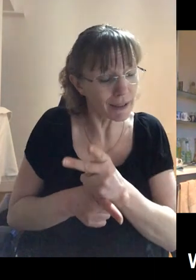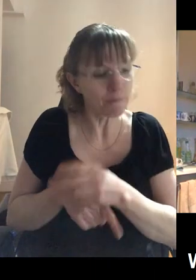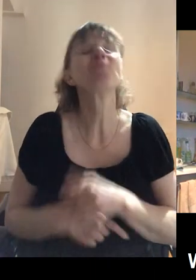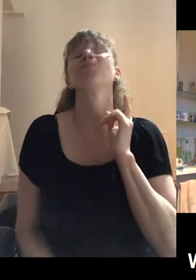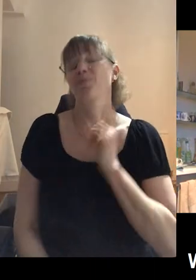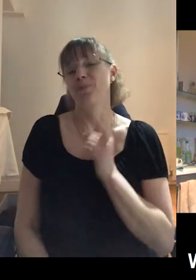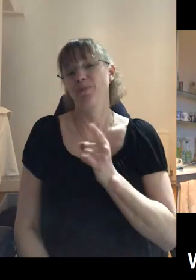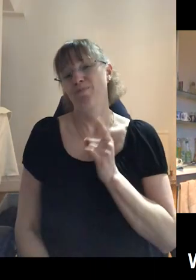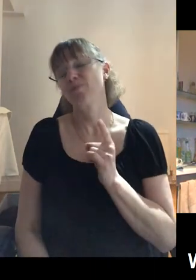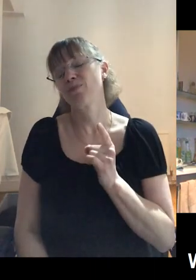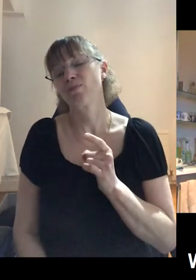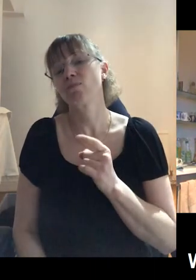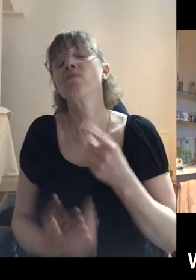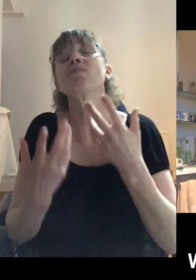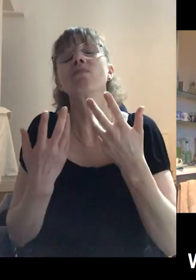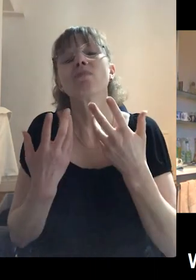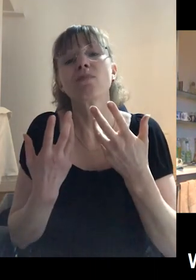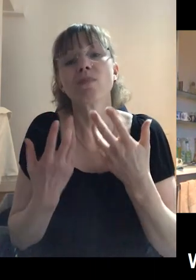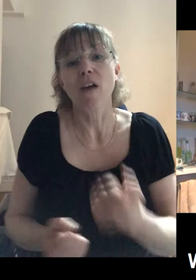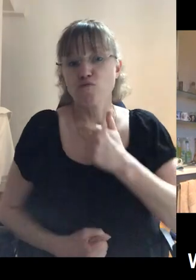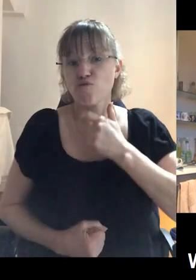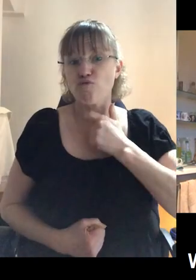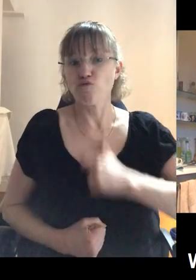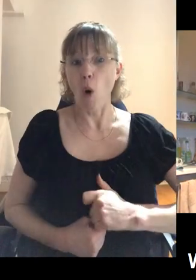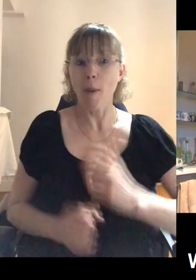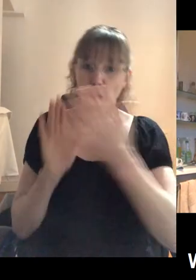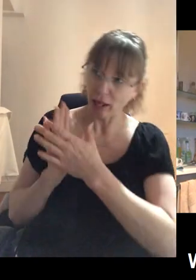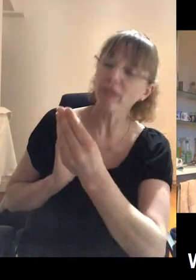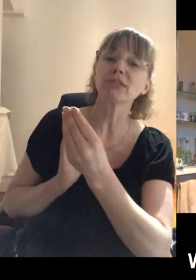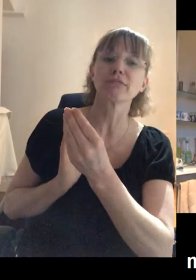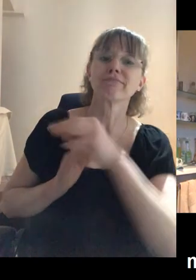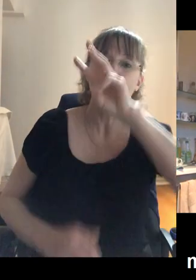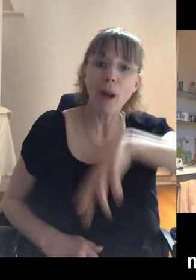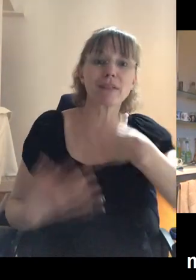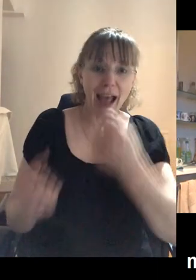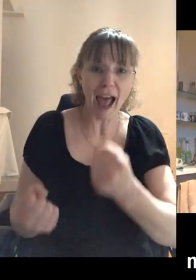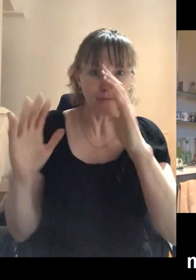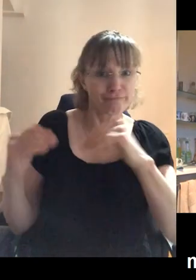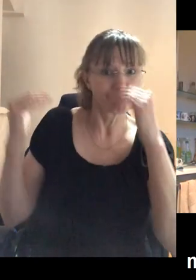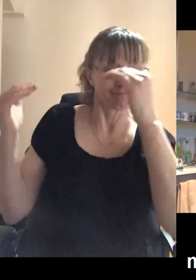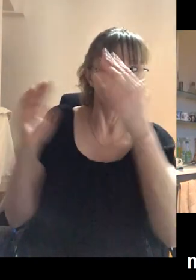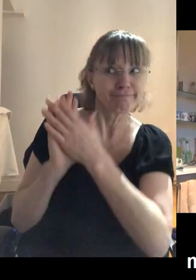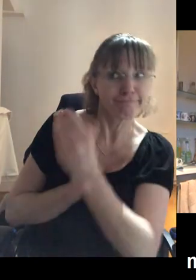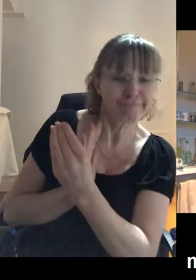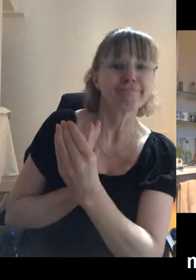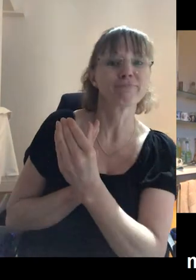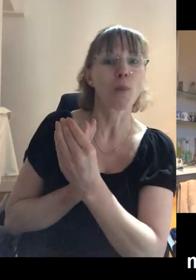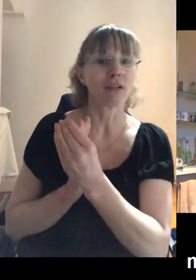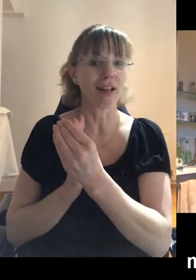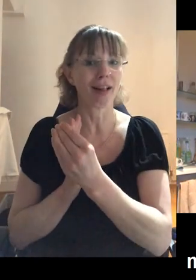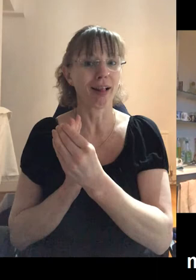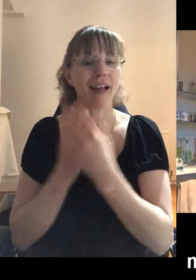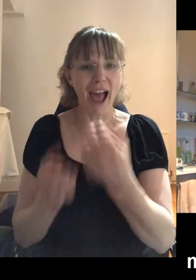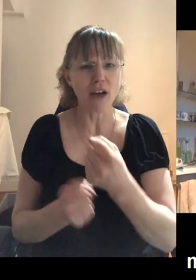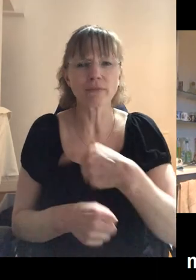Well, exactly. It's, but I mean, it's, you know, and we have, you have some role models in Wales, some very high, uh, high profile role models who've done it. You know, I, that, I,